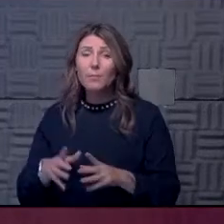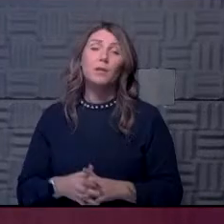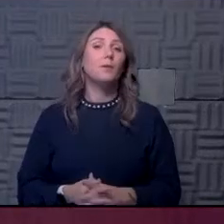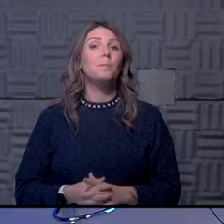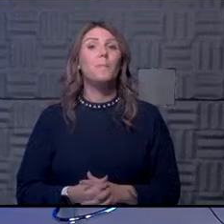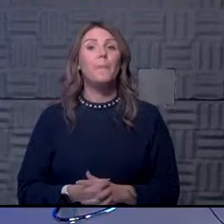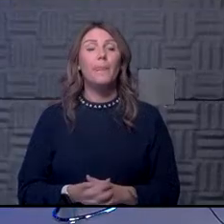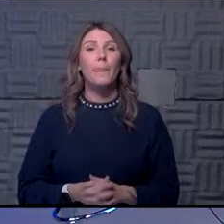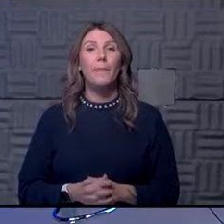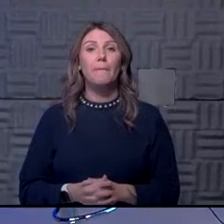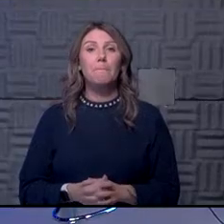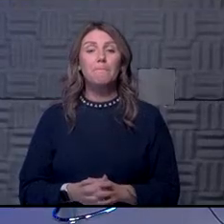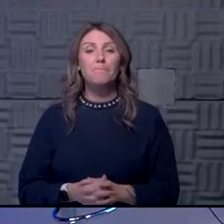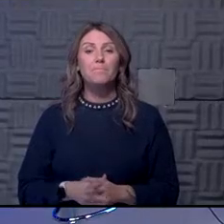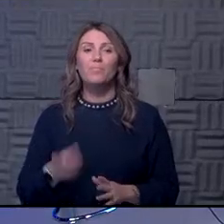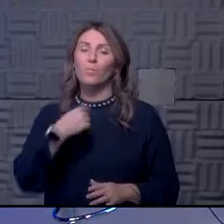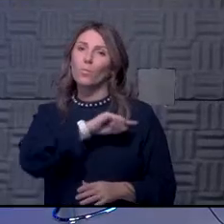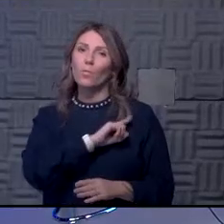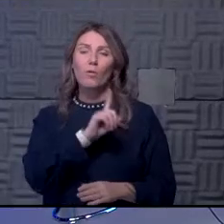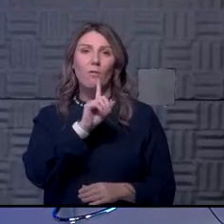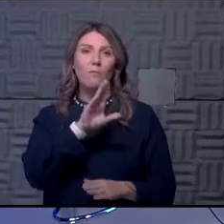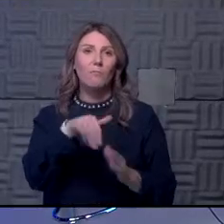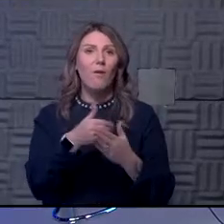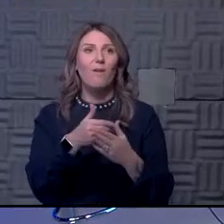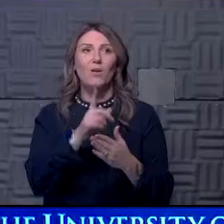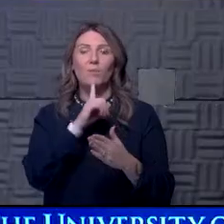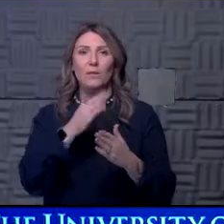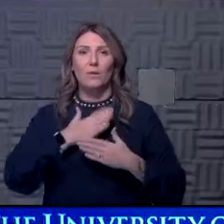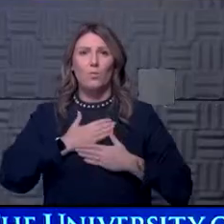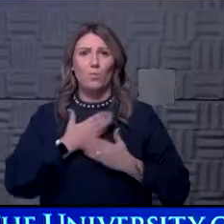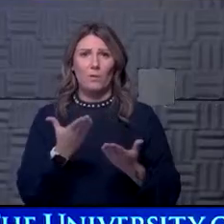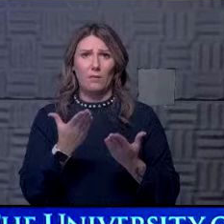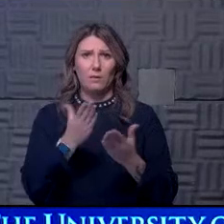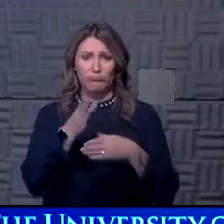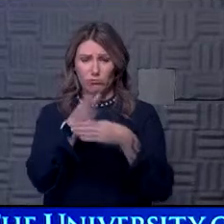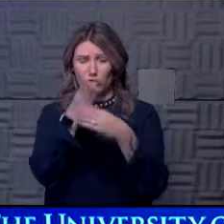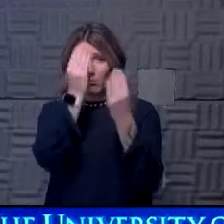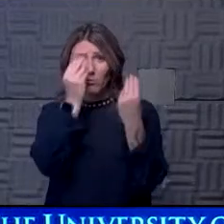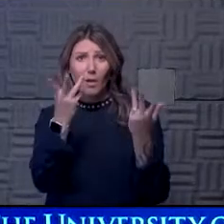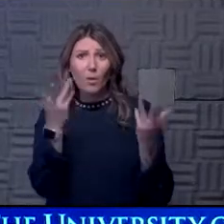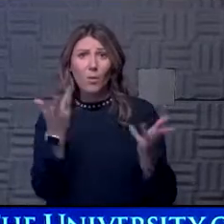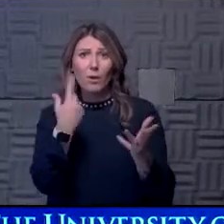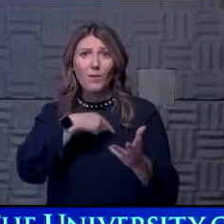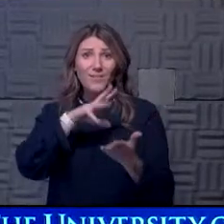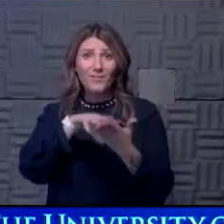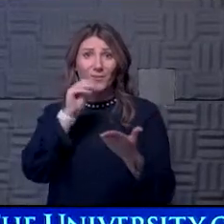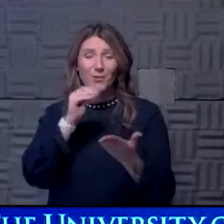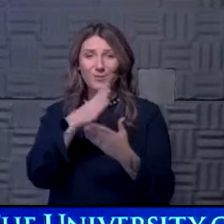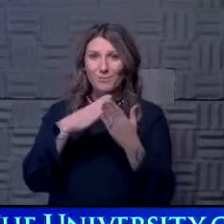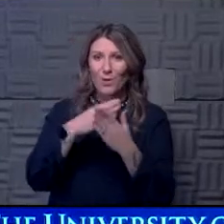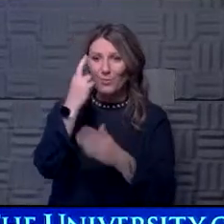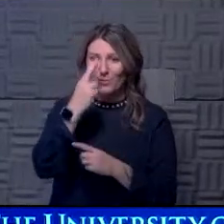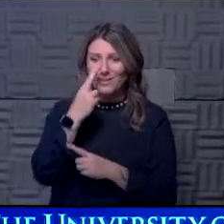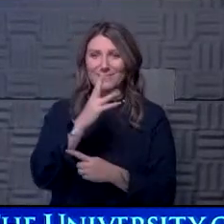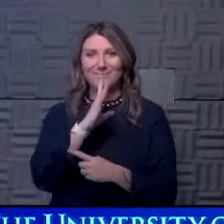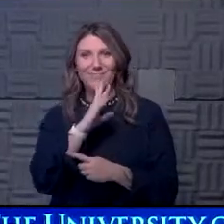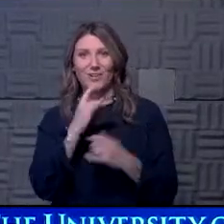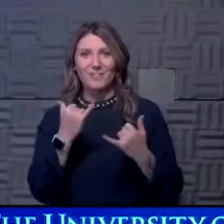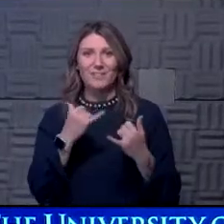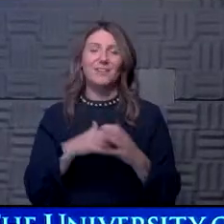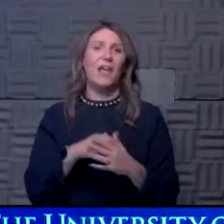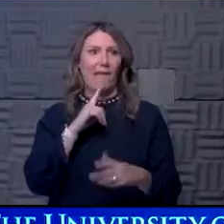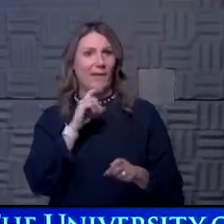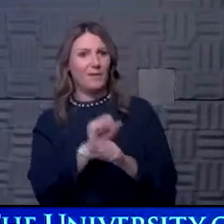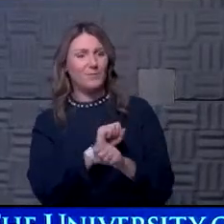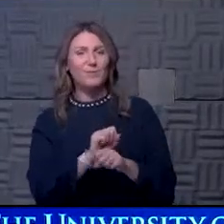So, uh, I think we're all very willing, um, to share what we've learned. I think that's part of the reason we're talking today. Uh, I think we've